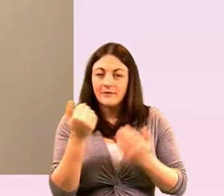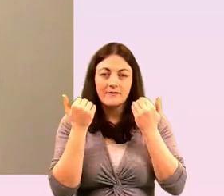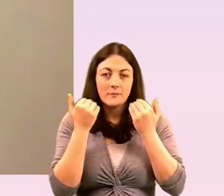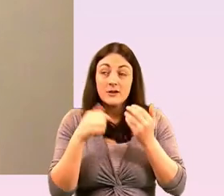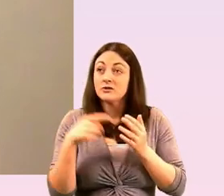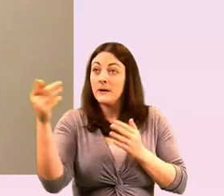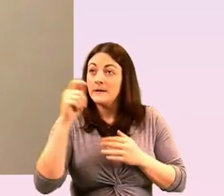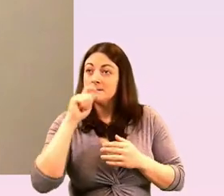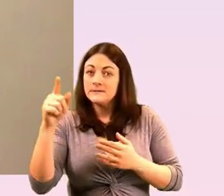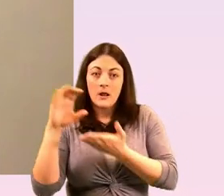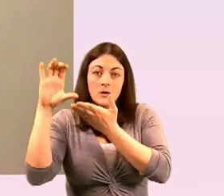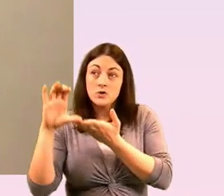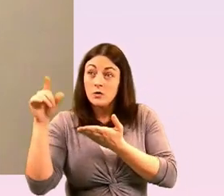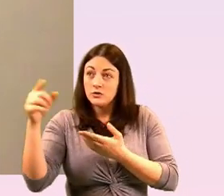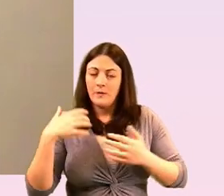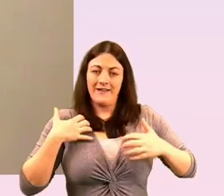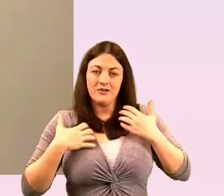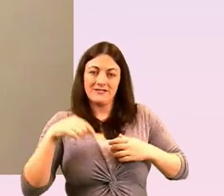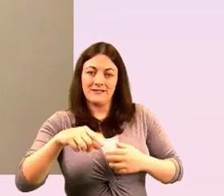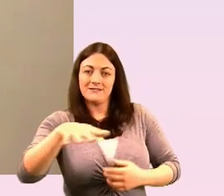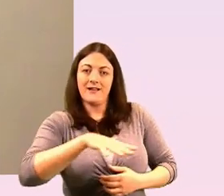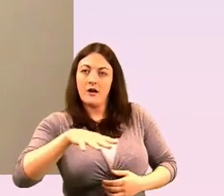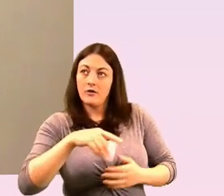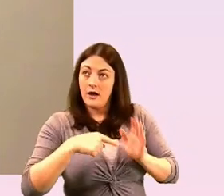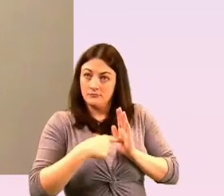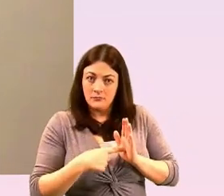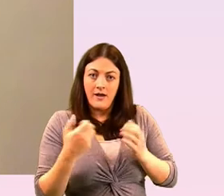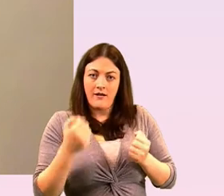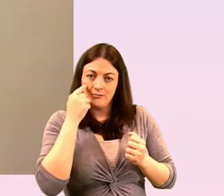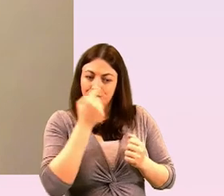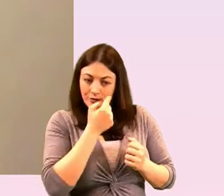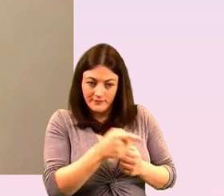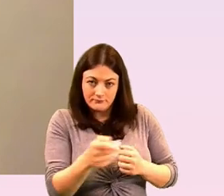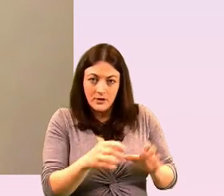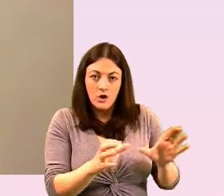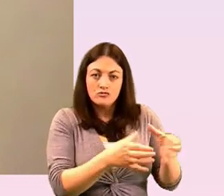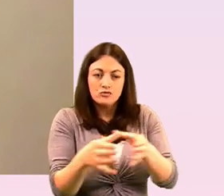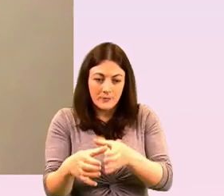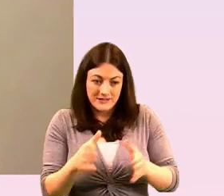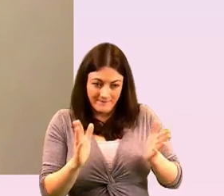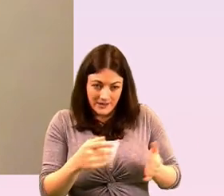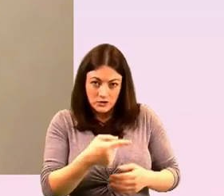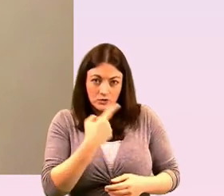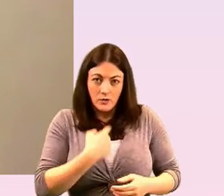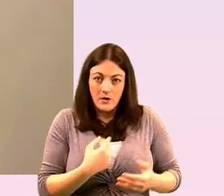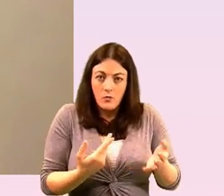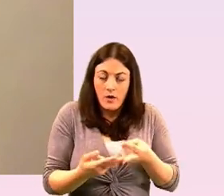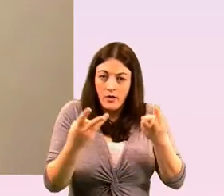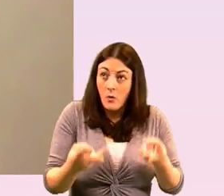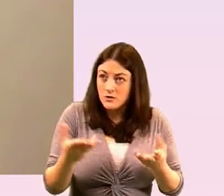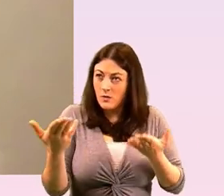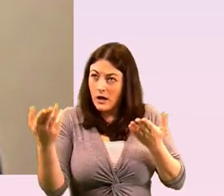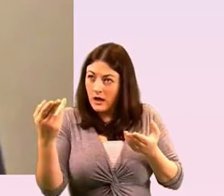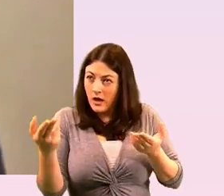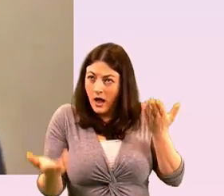this area will you partner with us this is what the groups on the ground have told us need us so we're going to develop a criteria that will